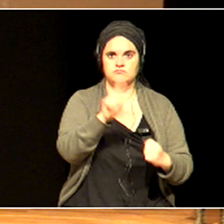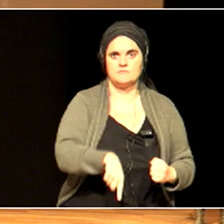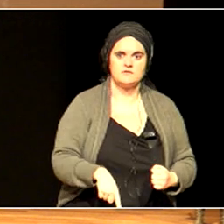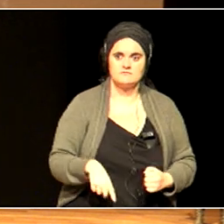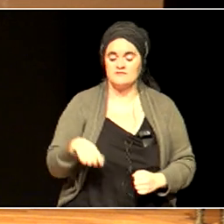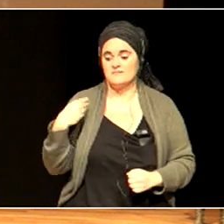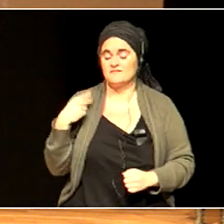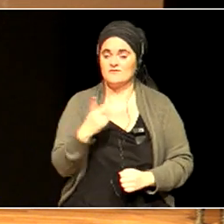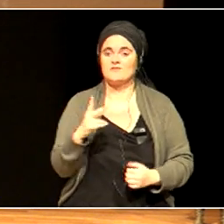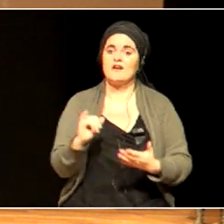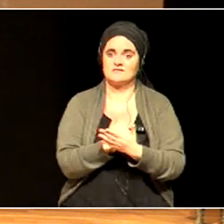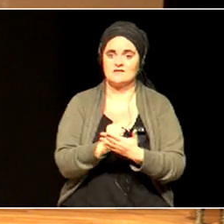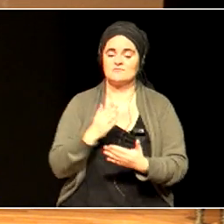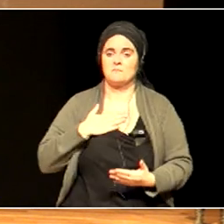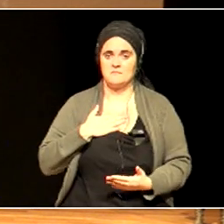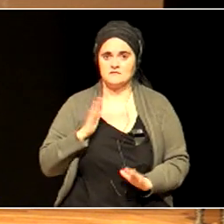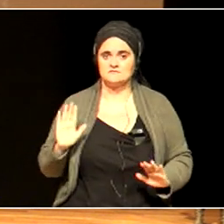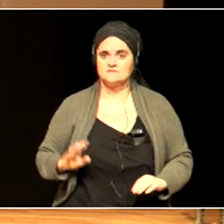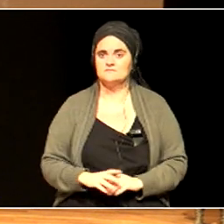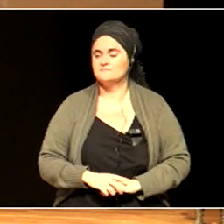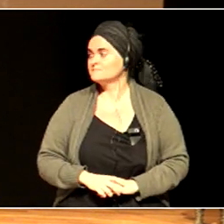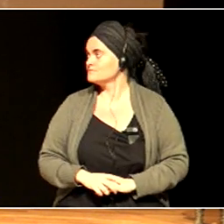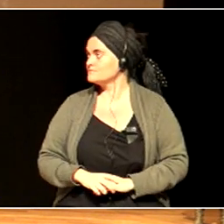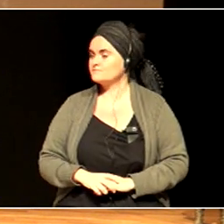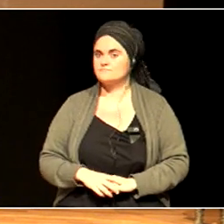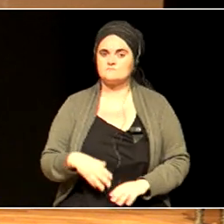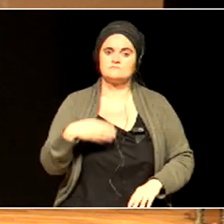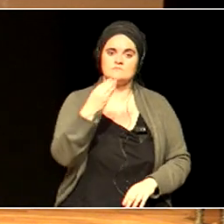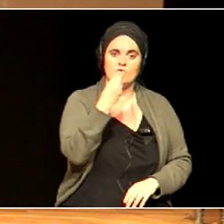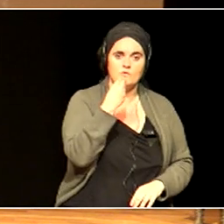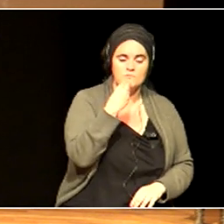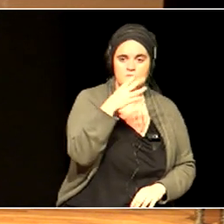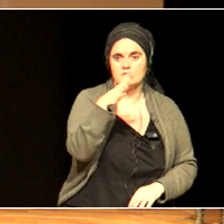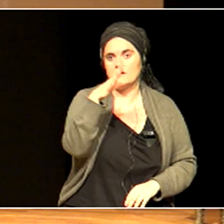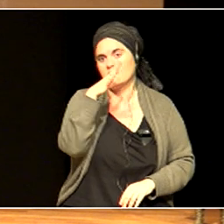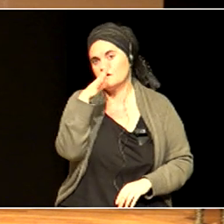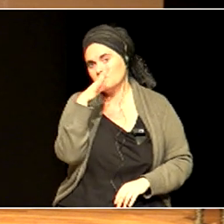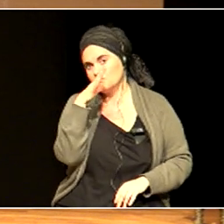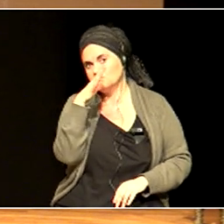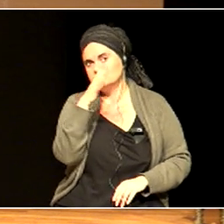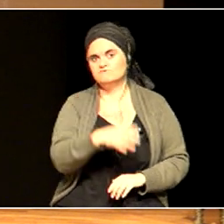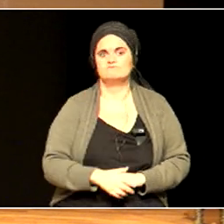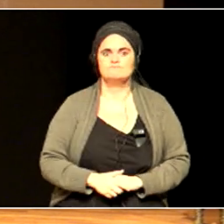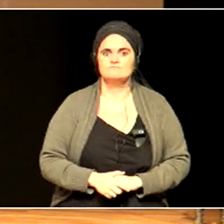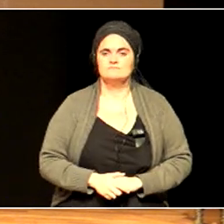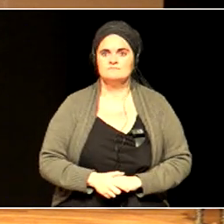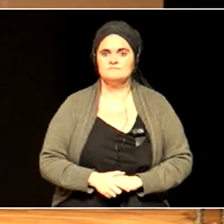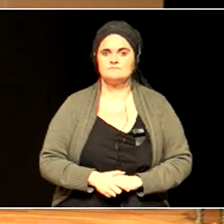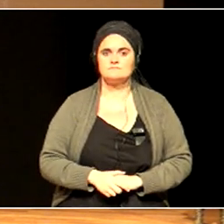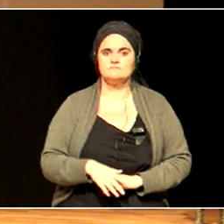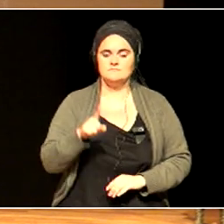Food, water, clothing and body decoration.